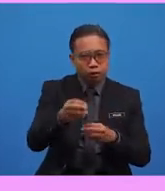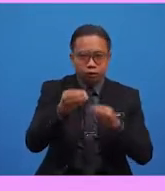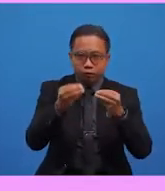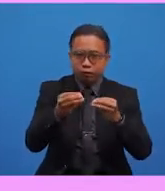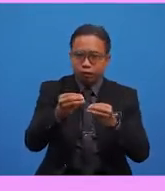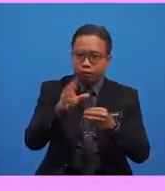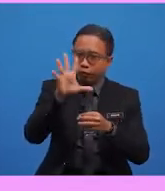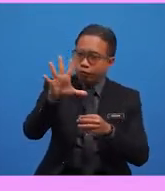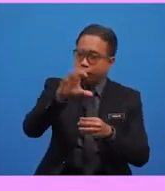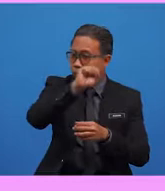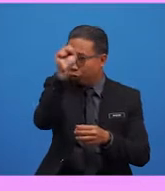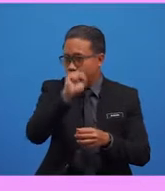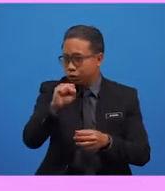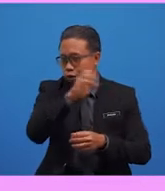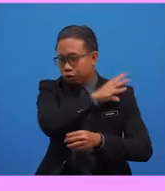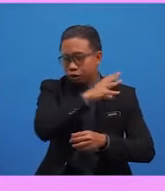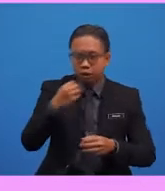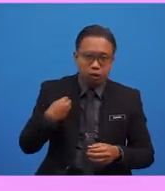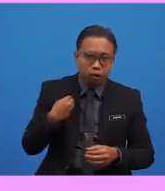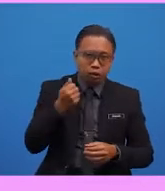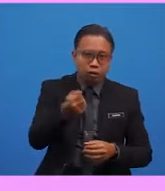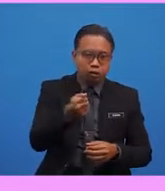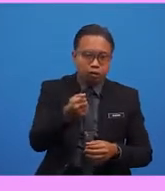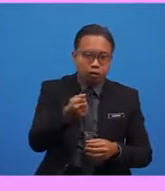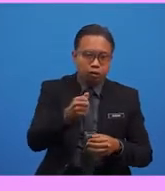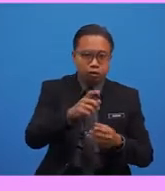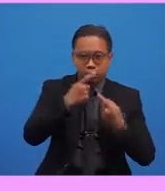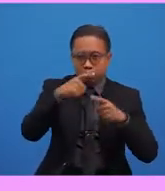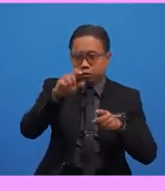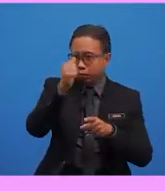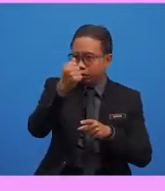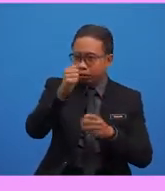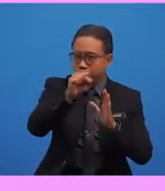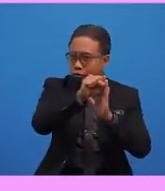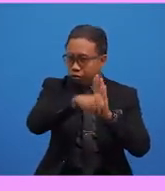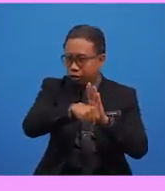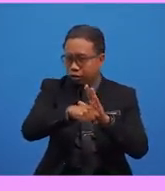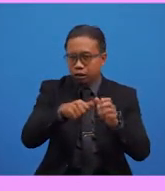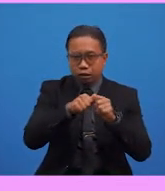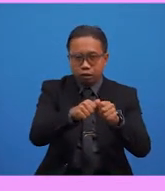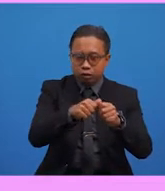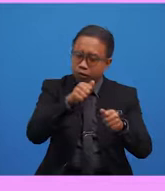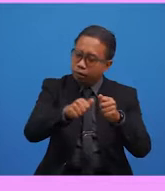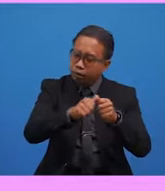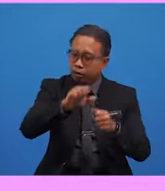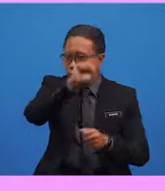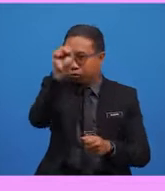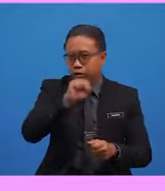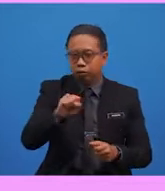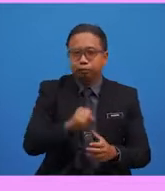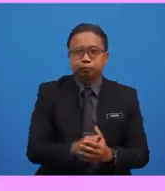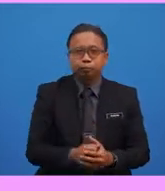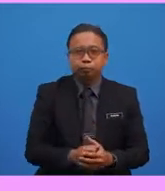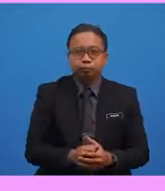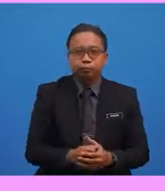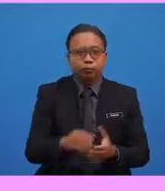will have to answer within ten seconds upon each question. Complete the blanks with the articles, er,